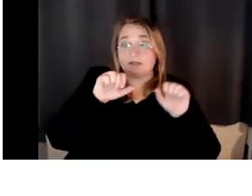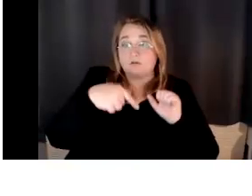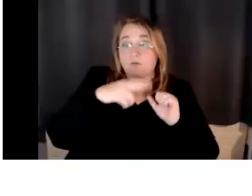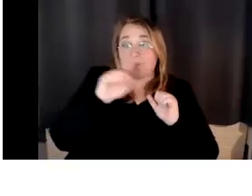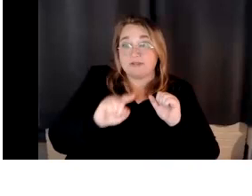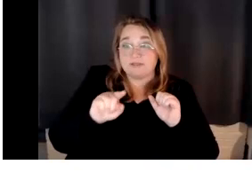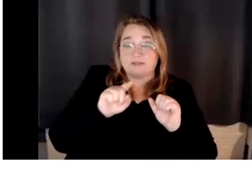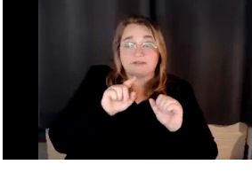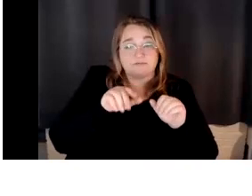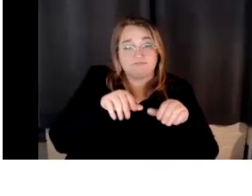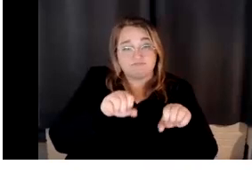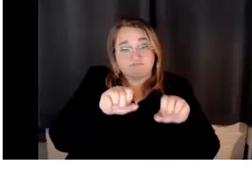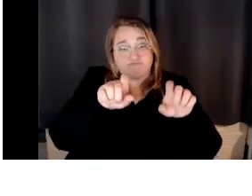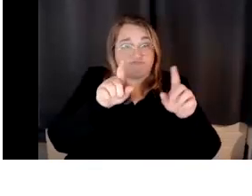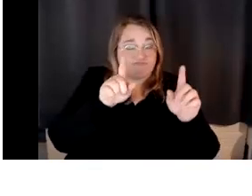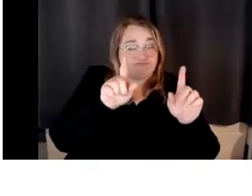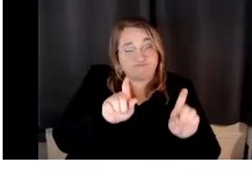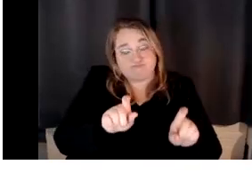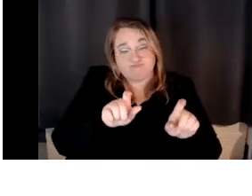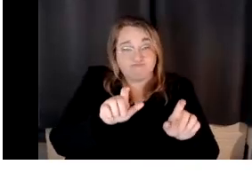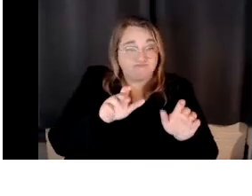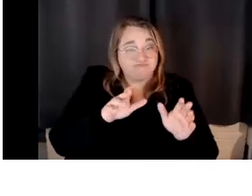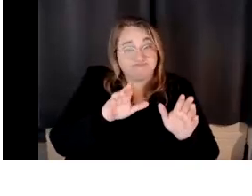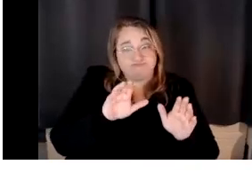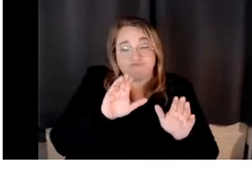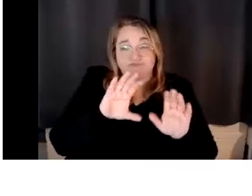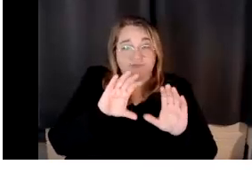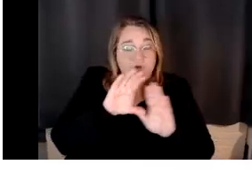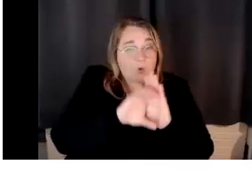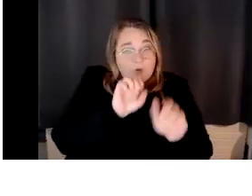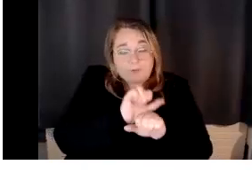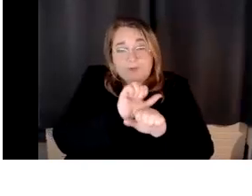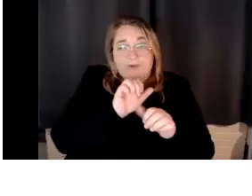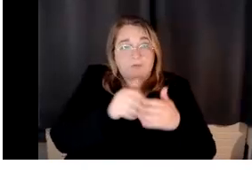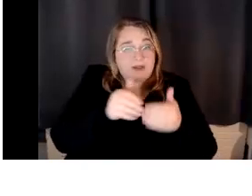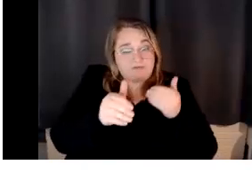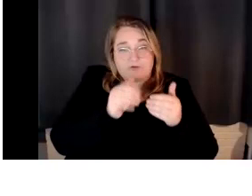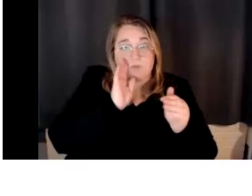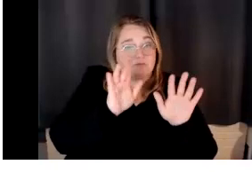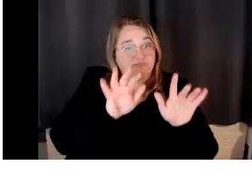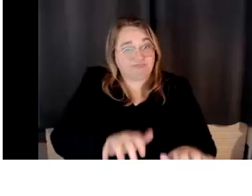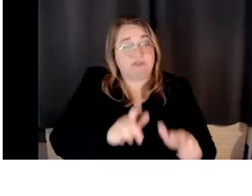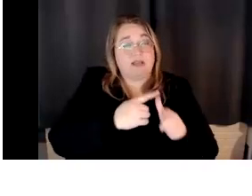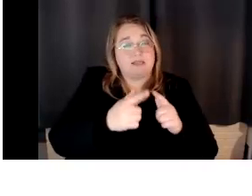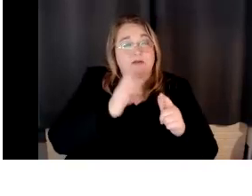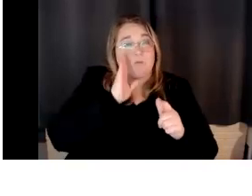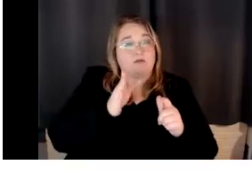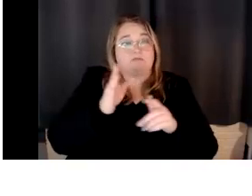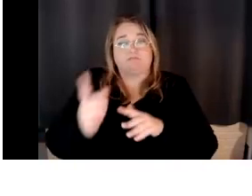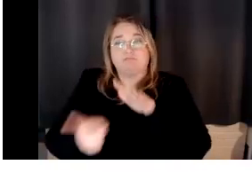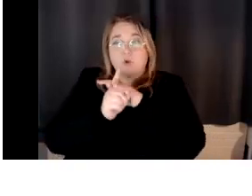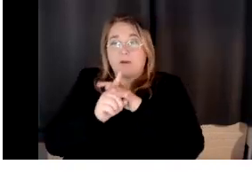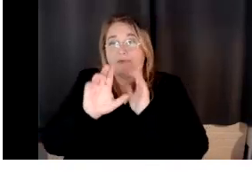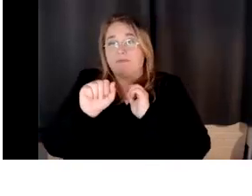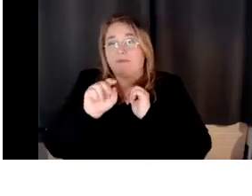submit their papers or coursework, whatever. And then it will be somehow reported onto Canvas. So we're